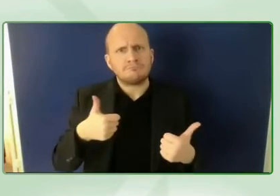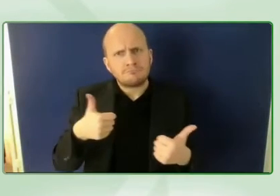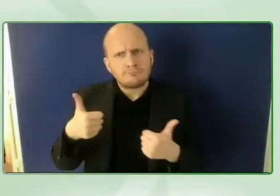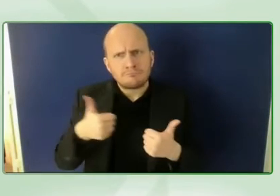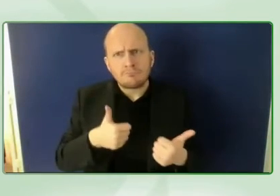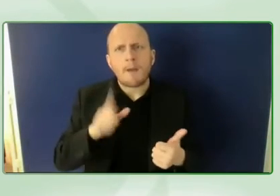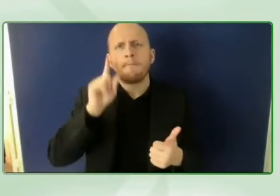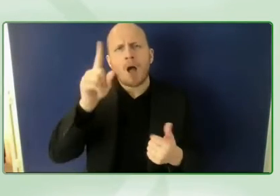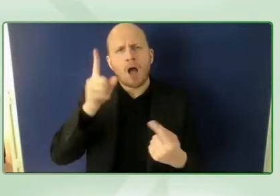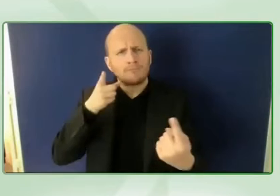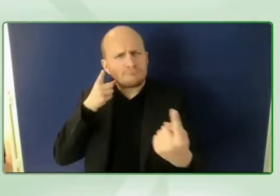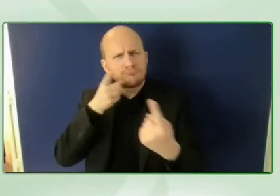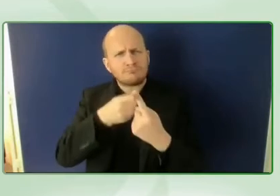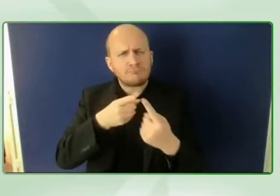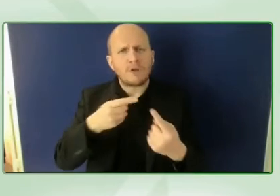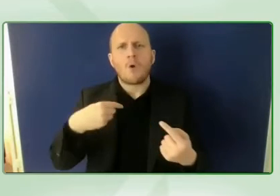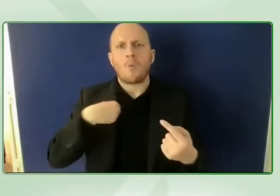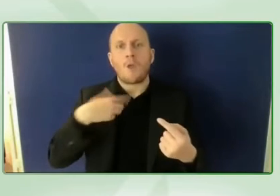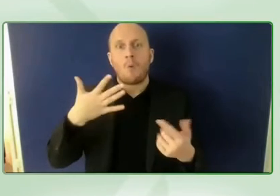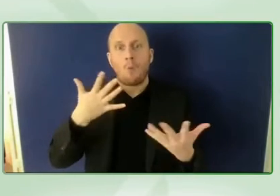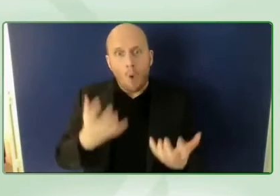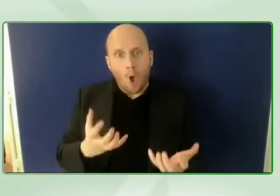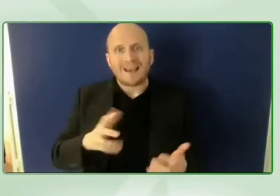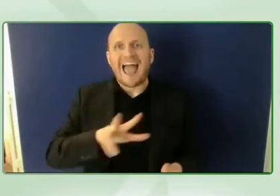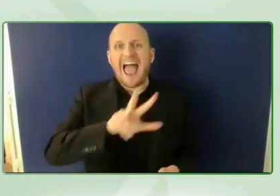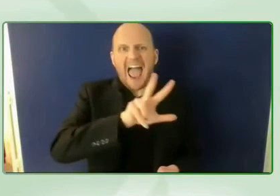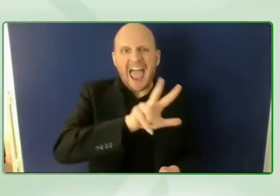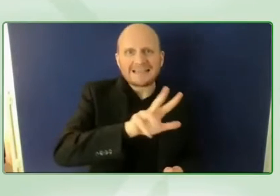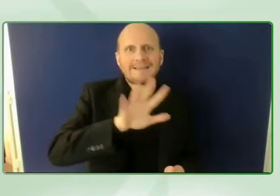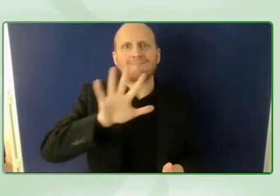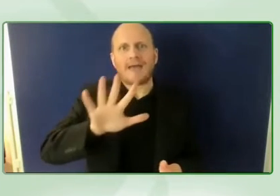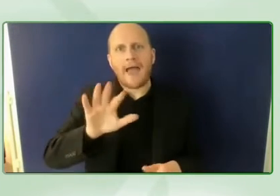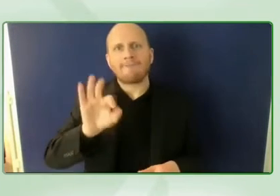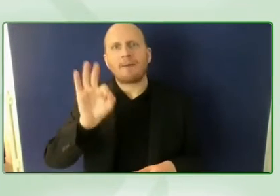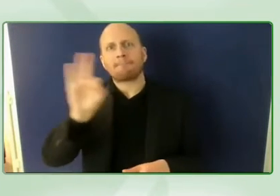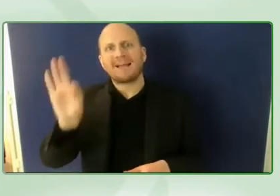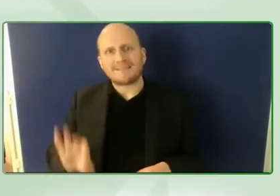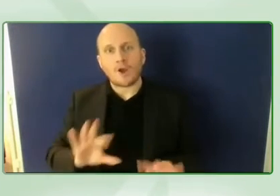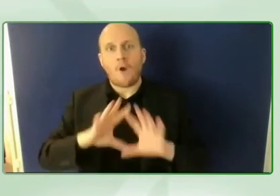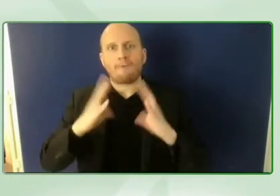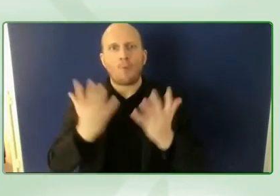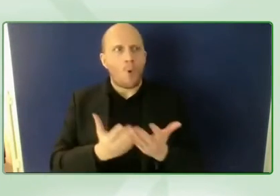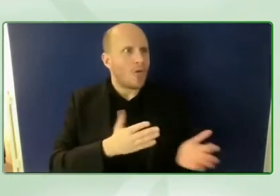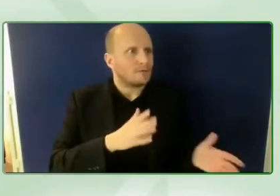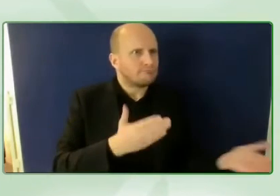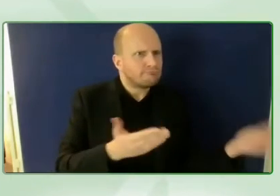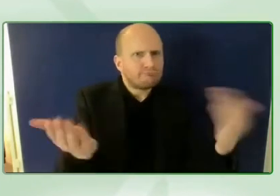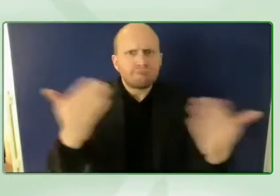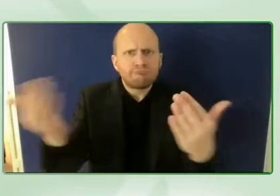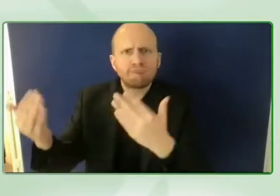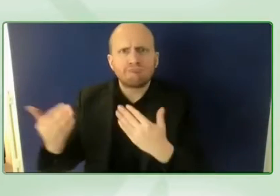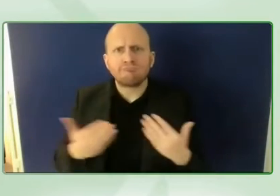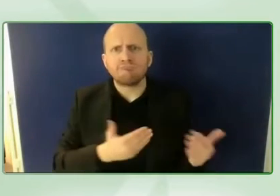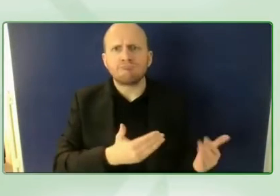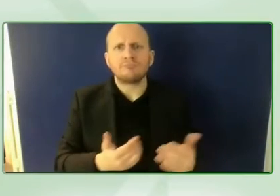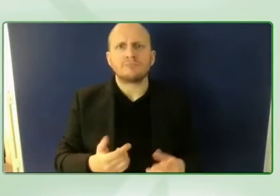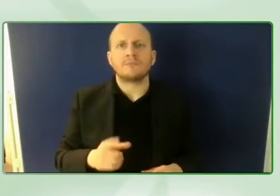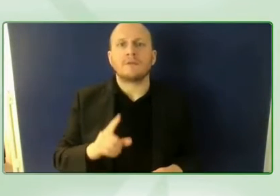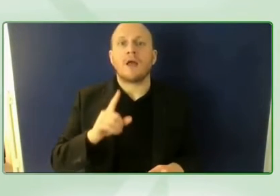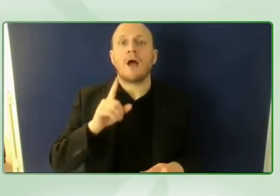85 percent but actually many disability rights groups around the world said they were unaware of the campaign